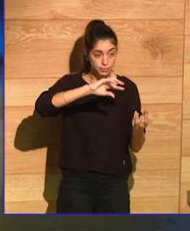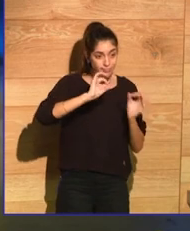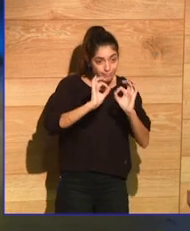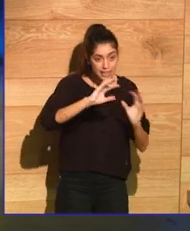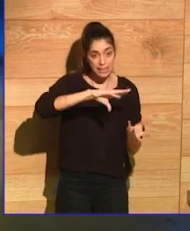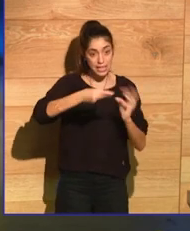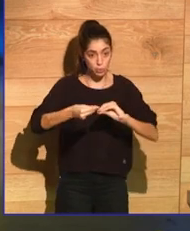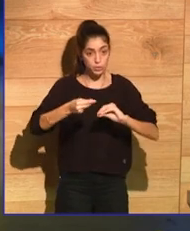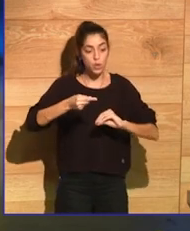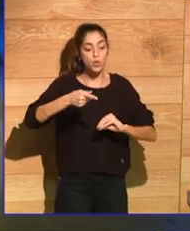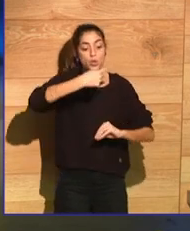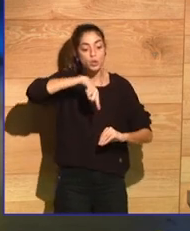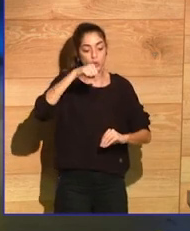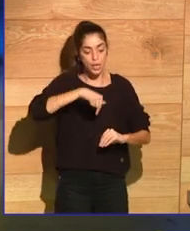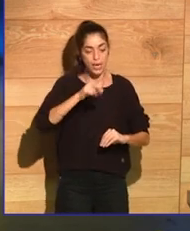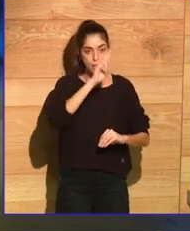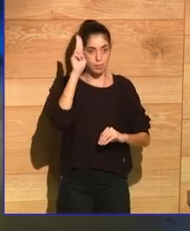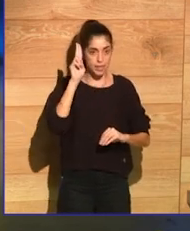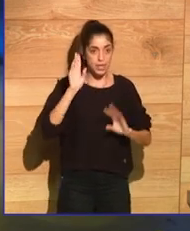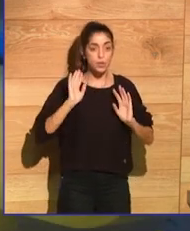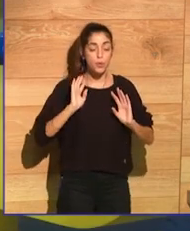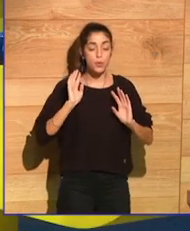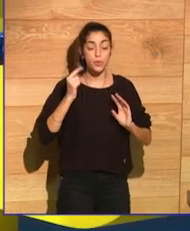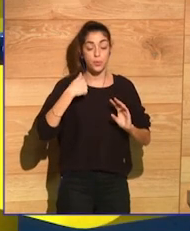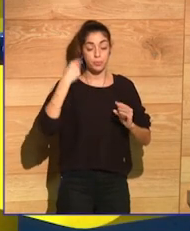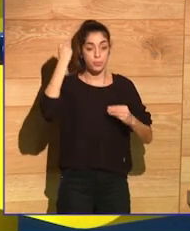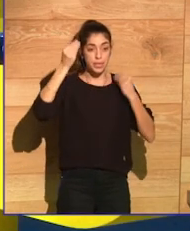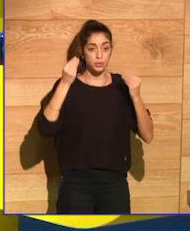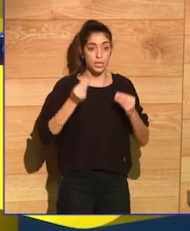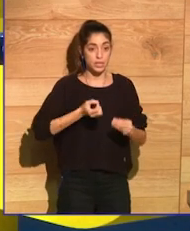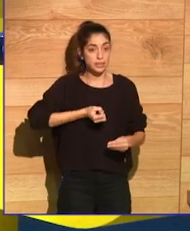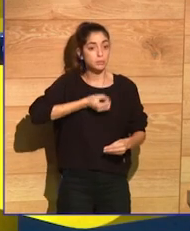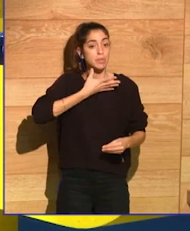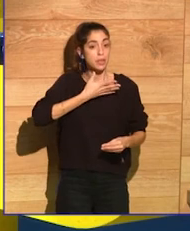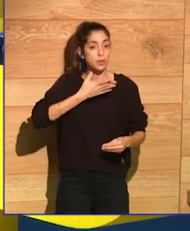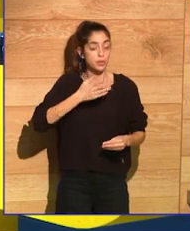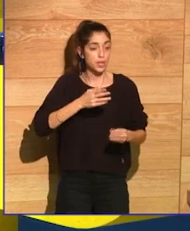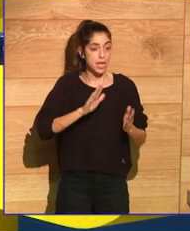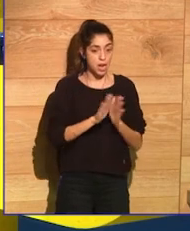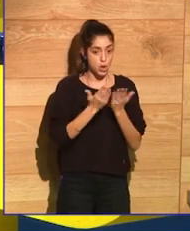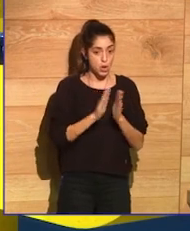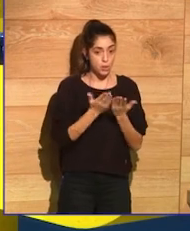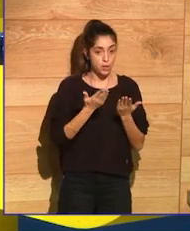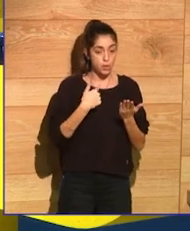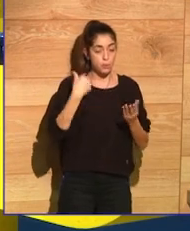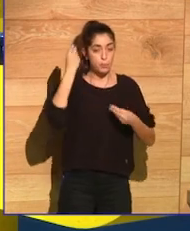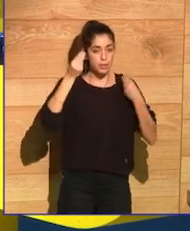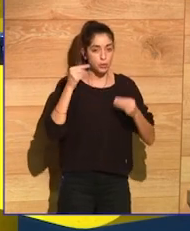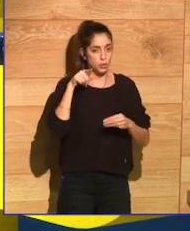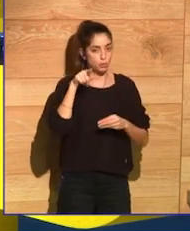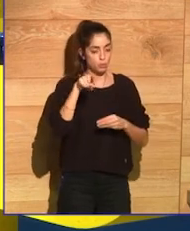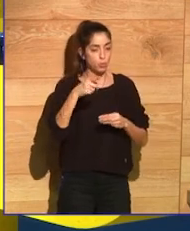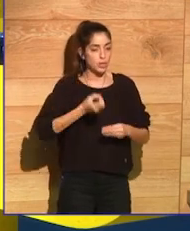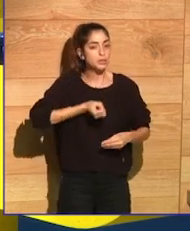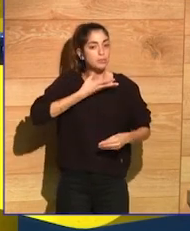and I believe that part of the inspiration for this novel came to you right when you were in Madrid